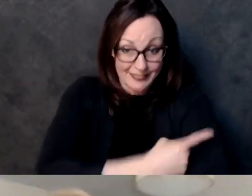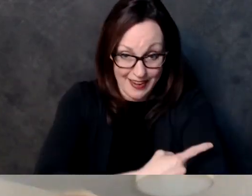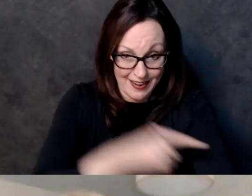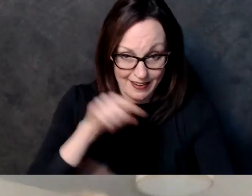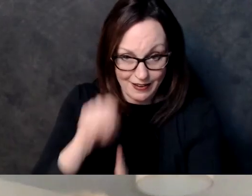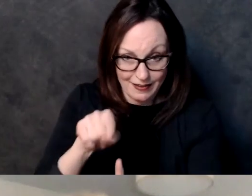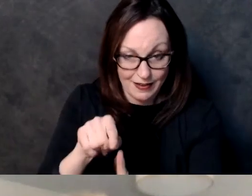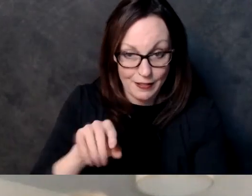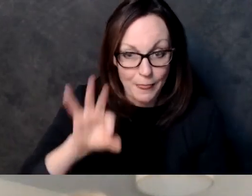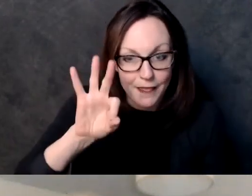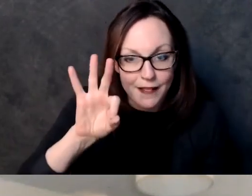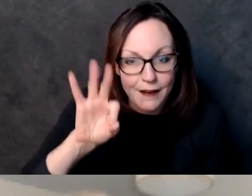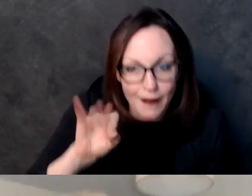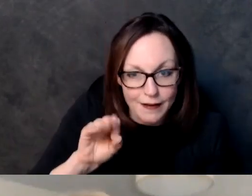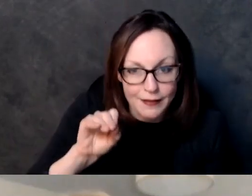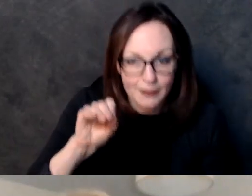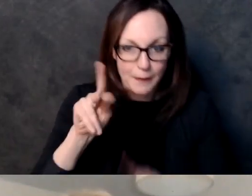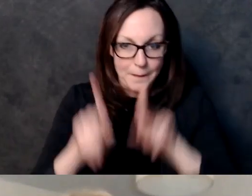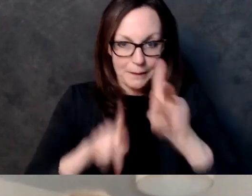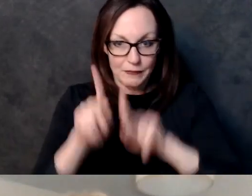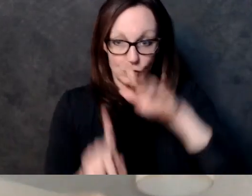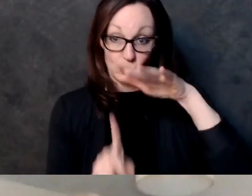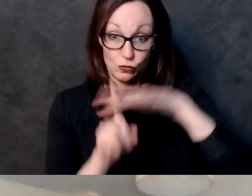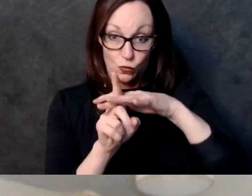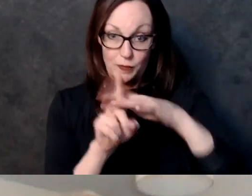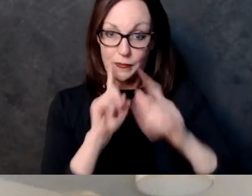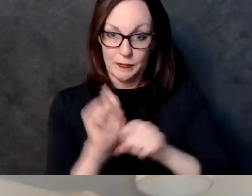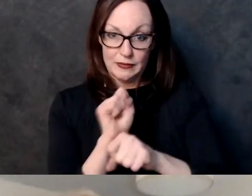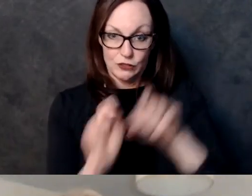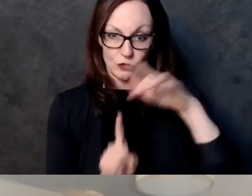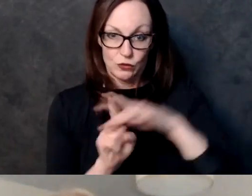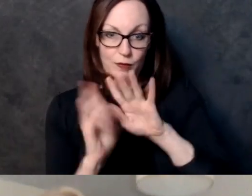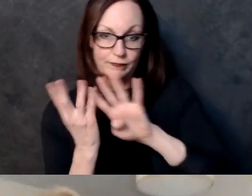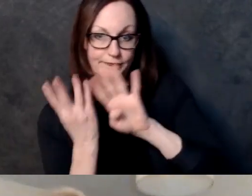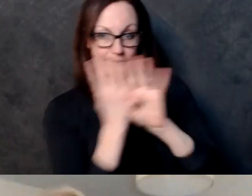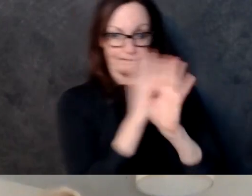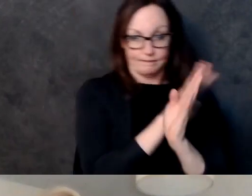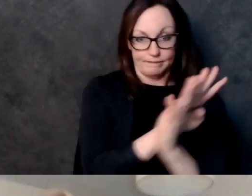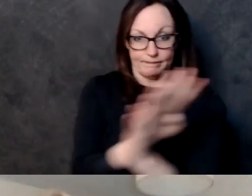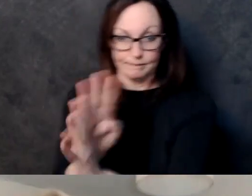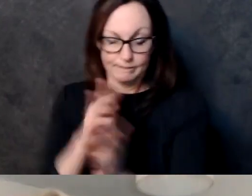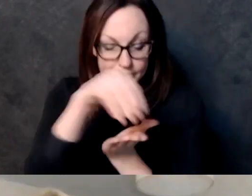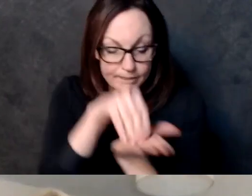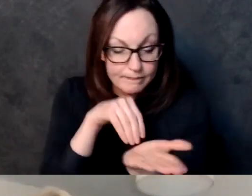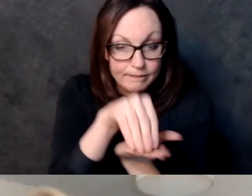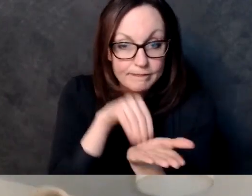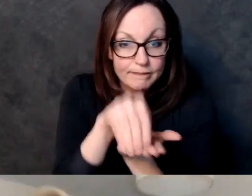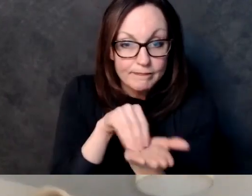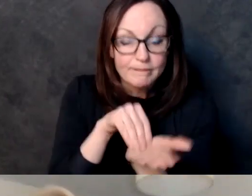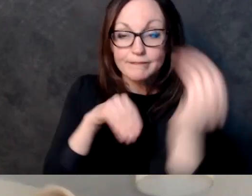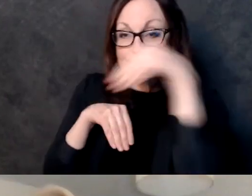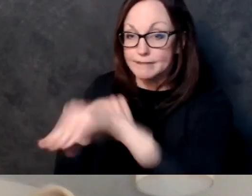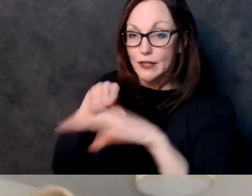this this the counting of these ballots worked out exactly as the the experts